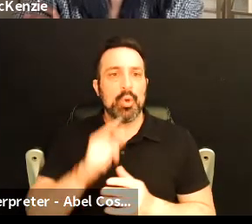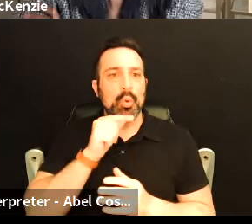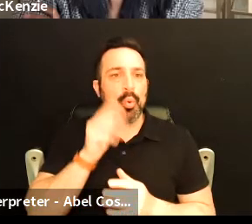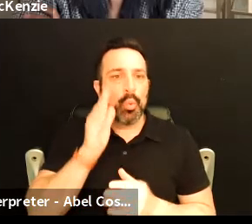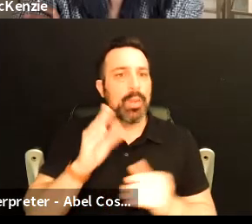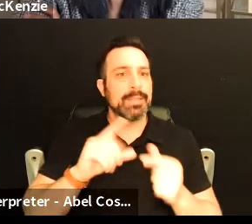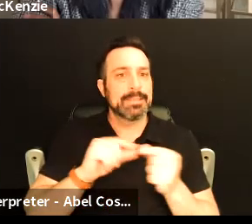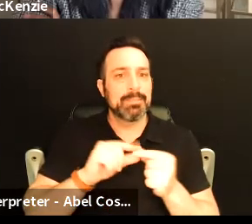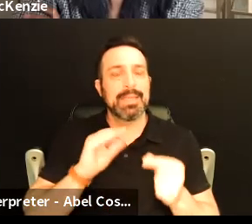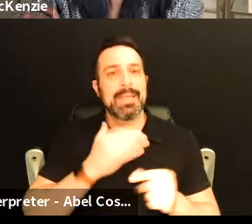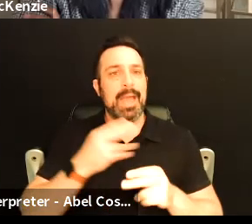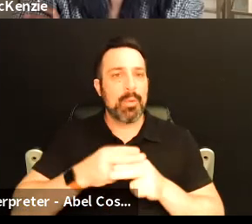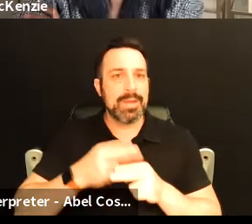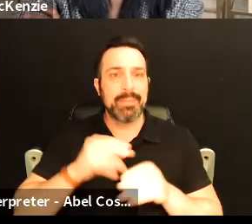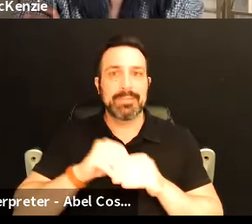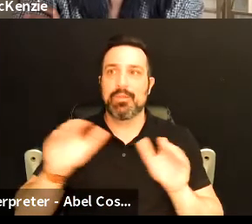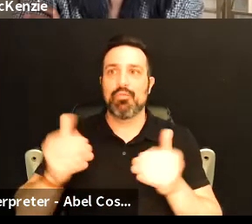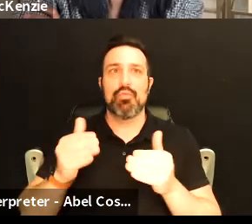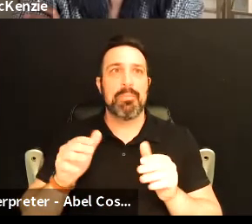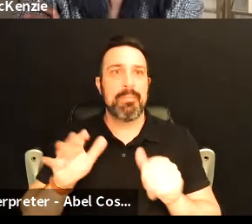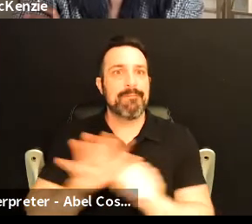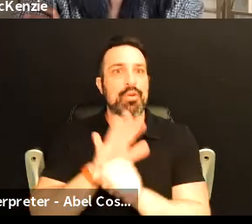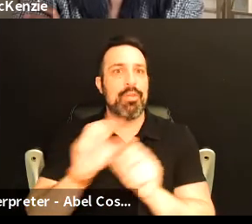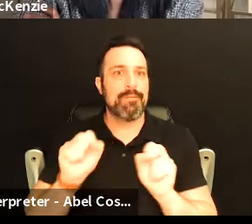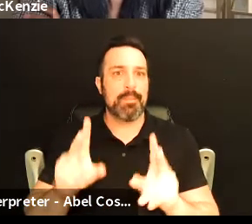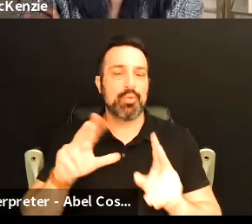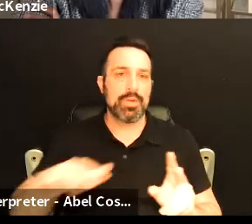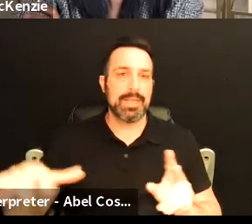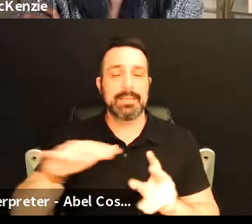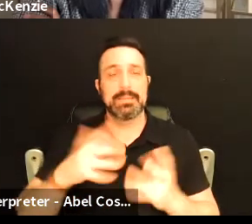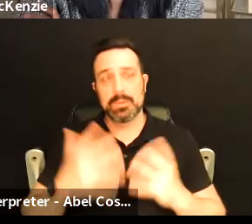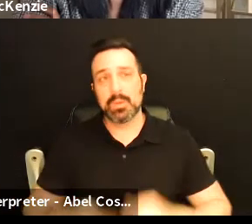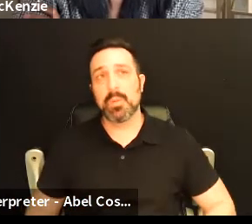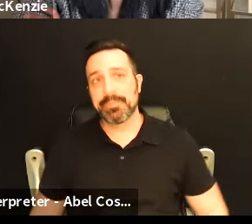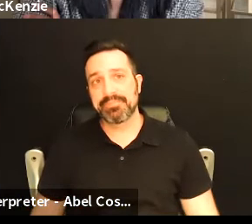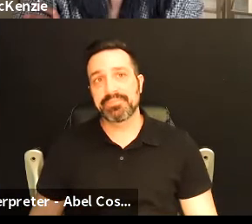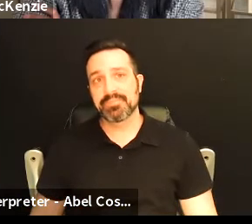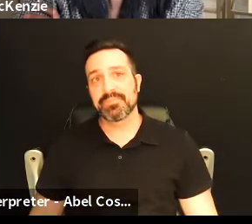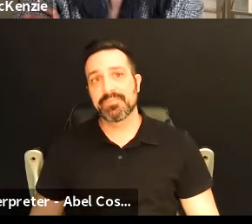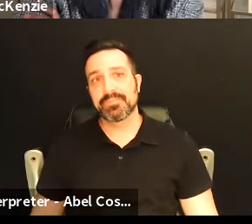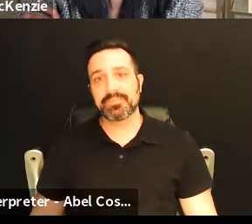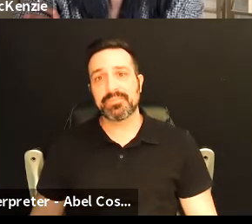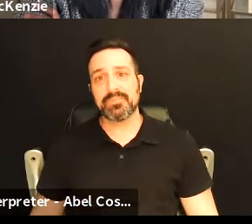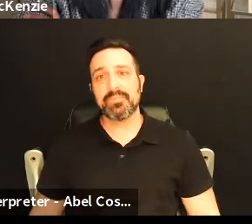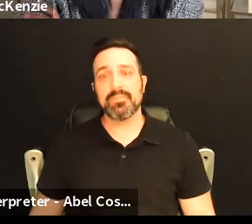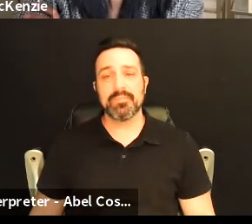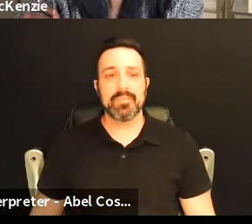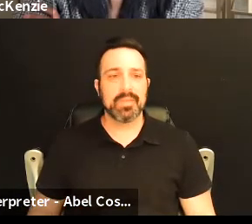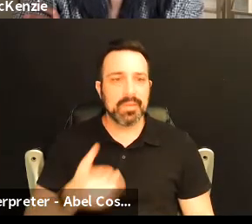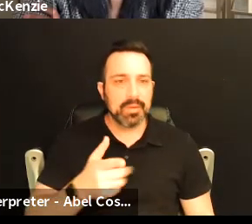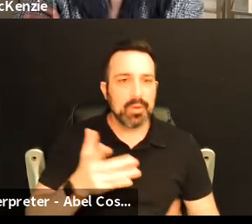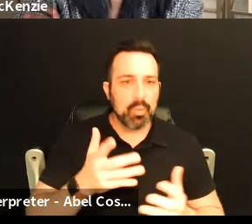speak our names in a room full of opportunities and so um what were the spaces and faces